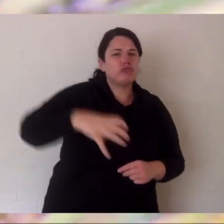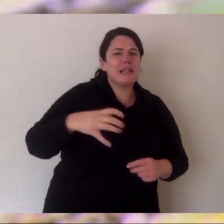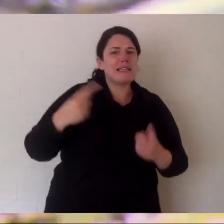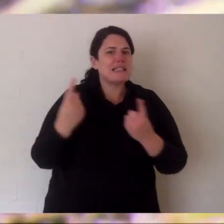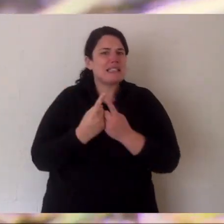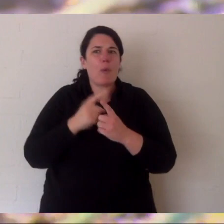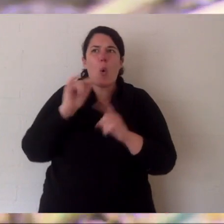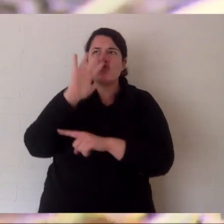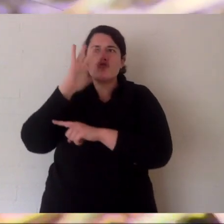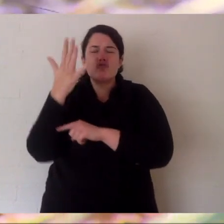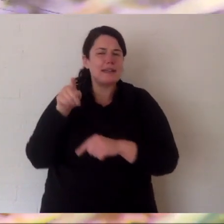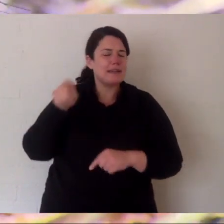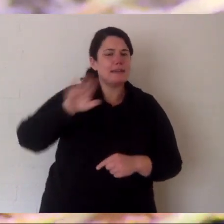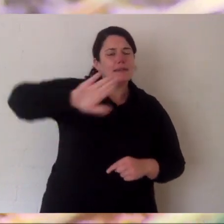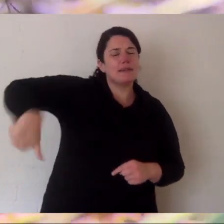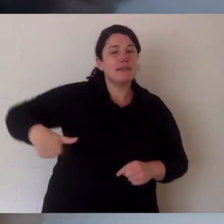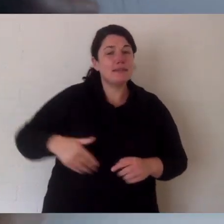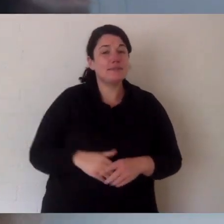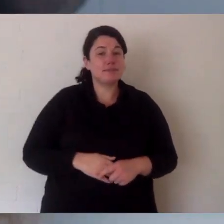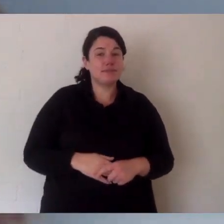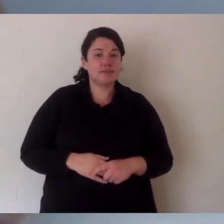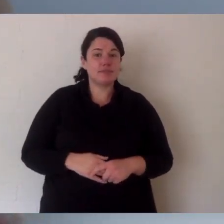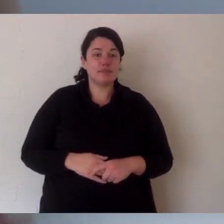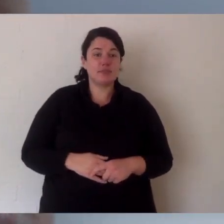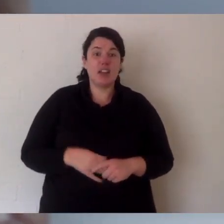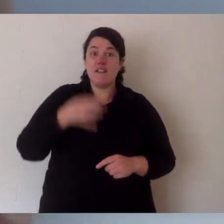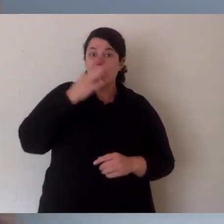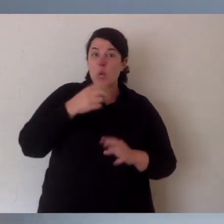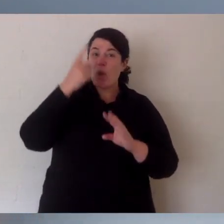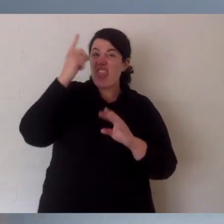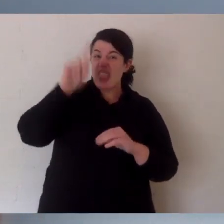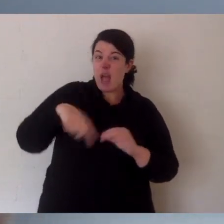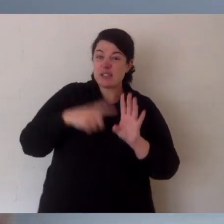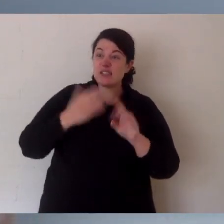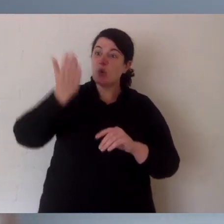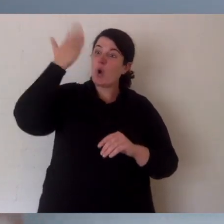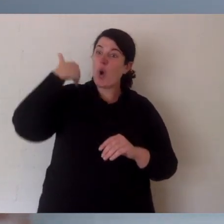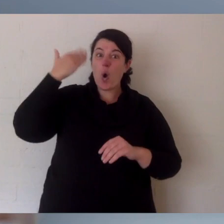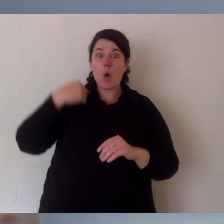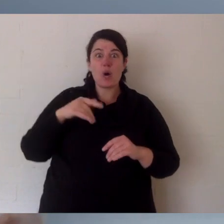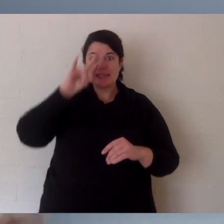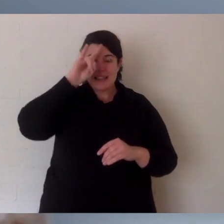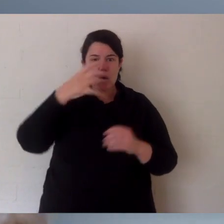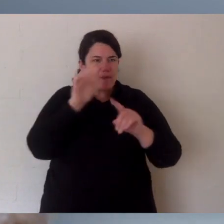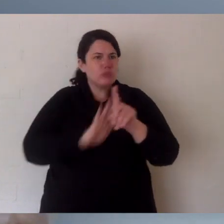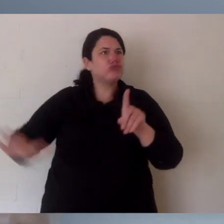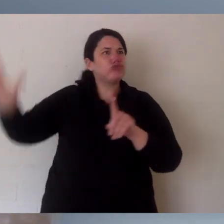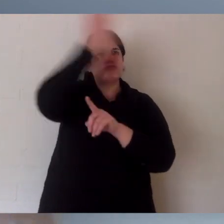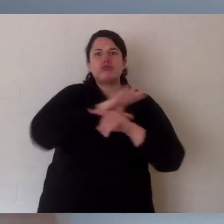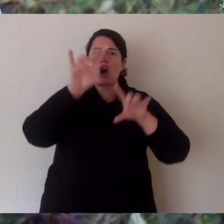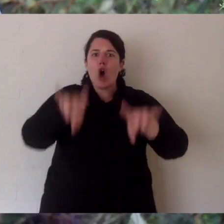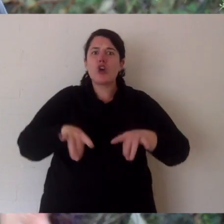stripe might look like some moonlight or a different tree branch or something like that. Until a couple of thousand years ago